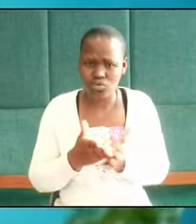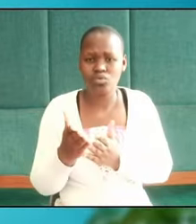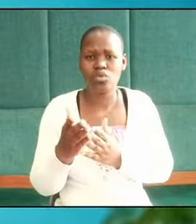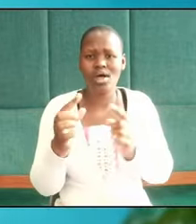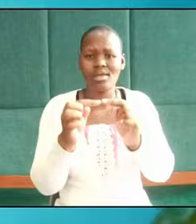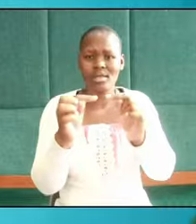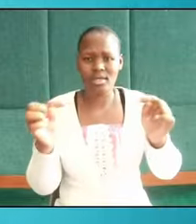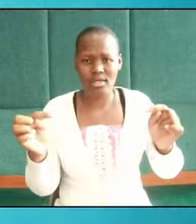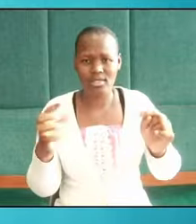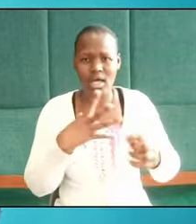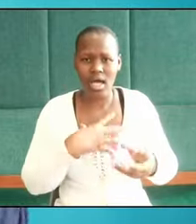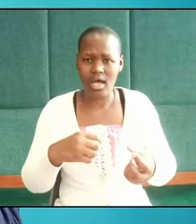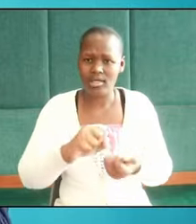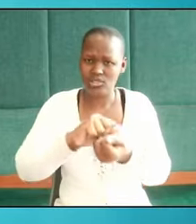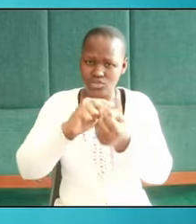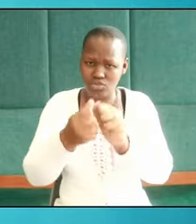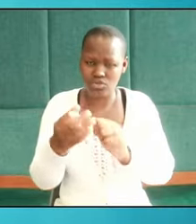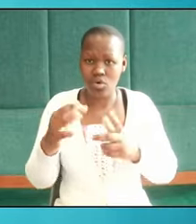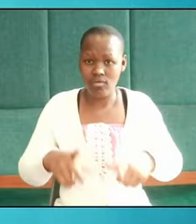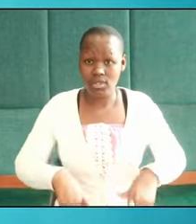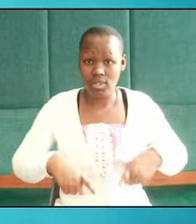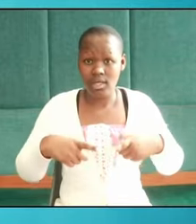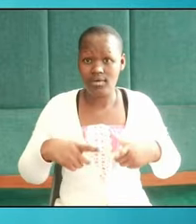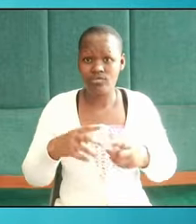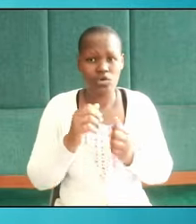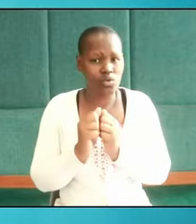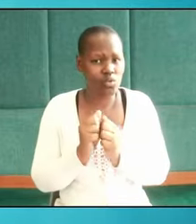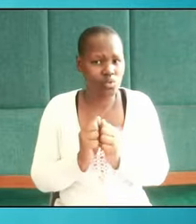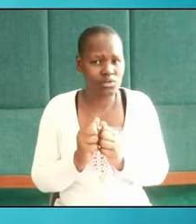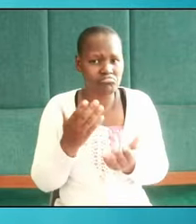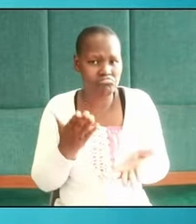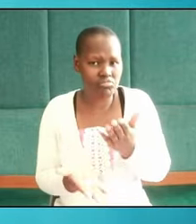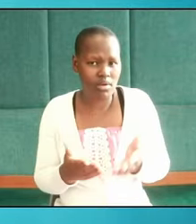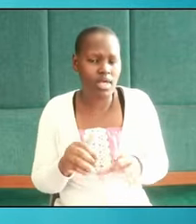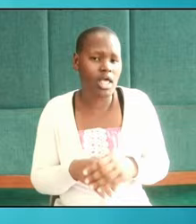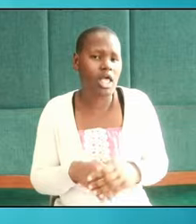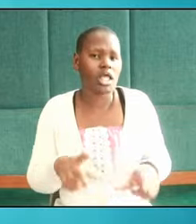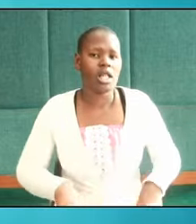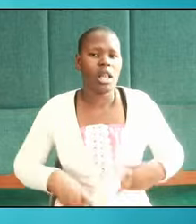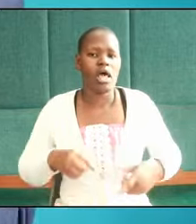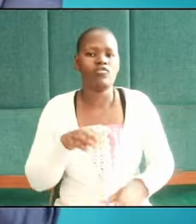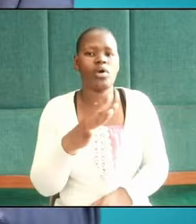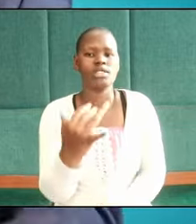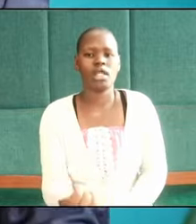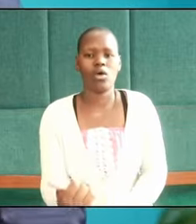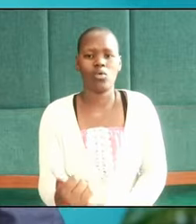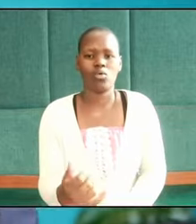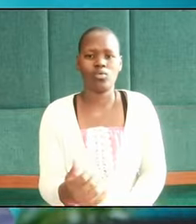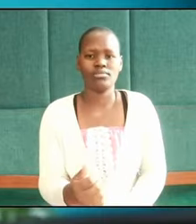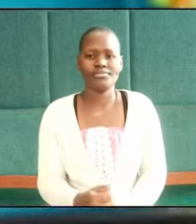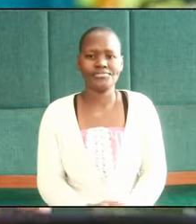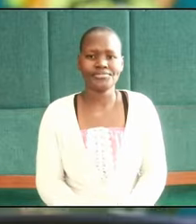and the transitions of life that may be in your life now the Lord